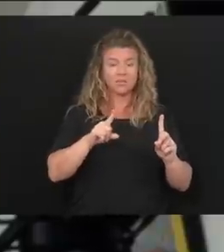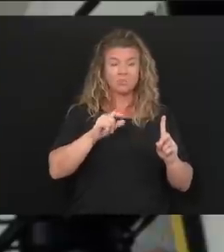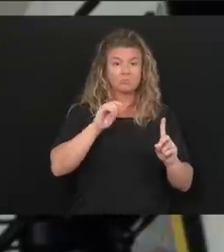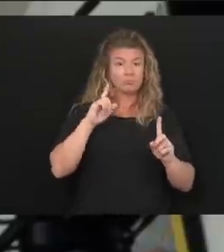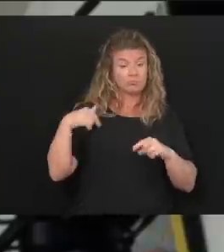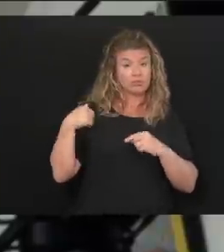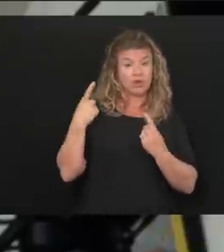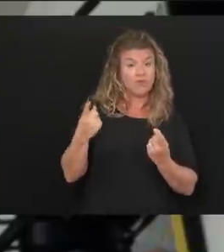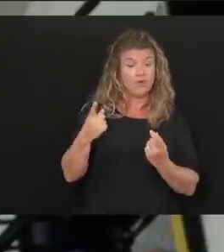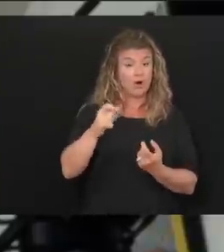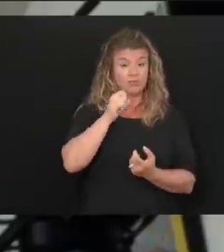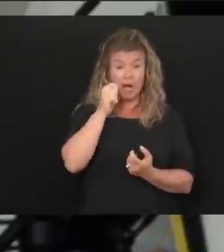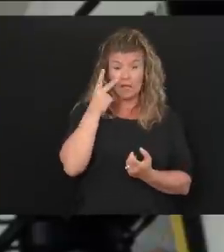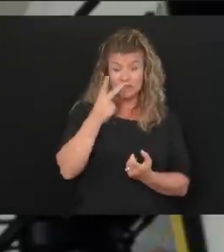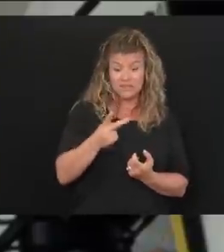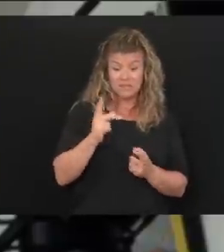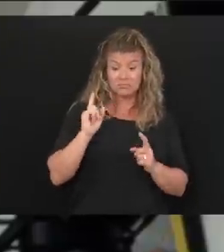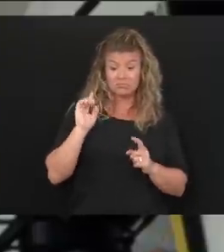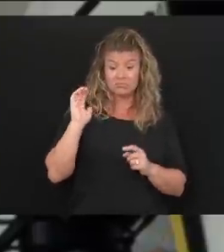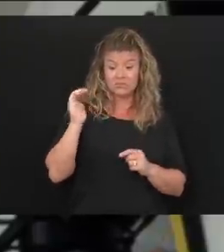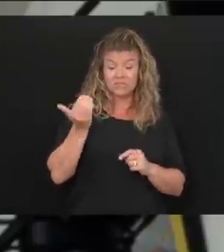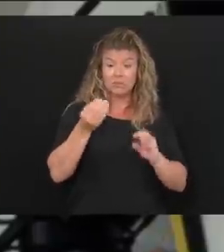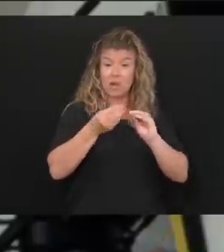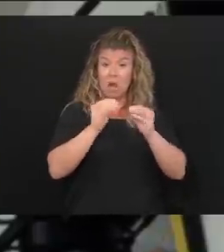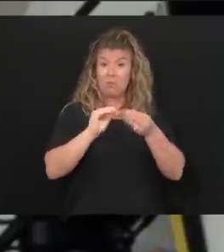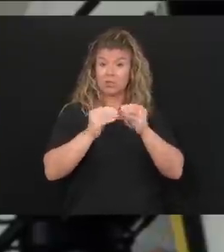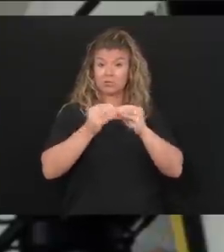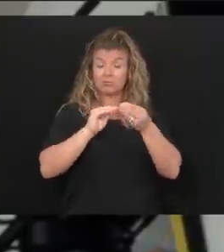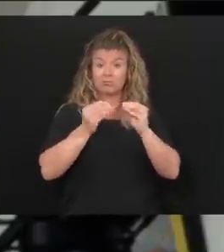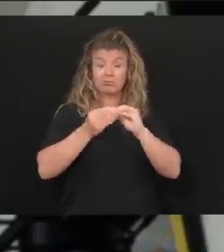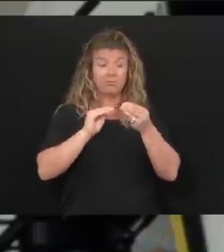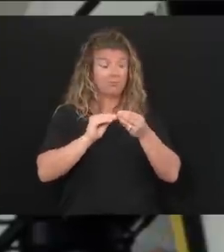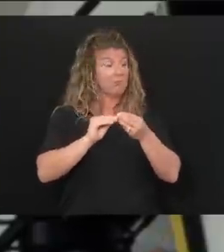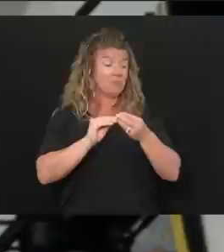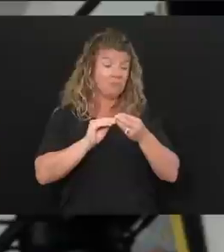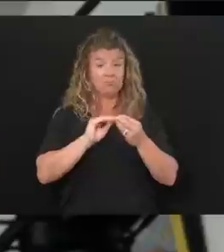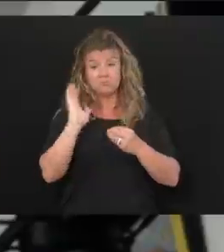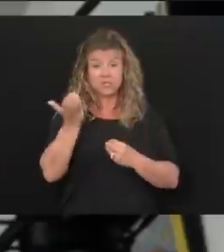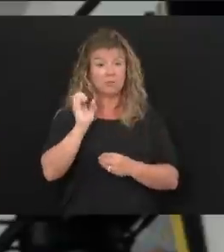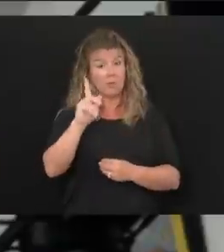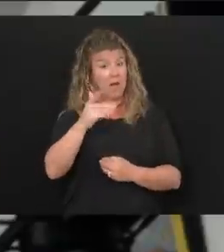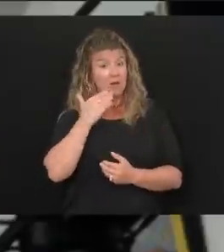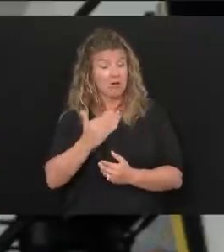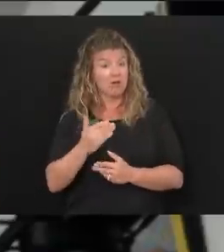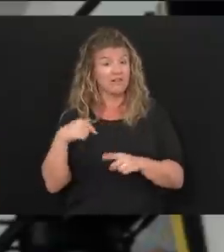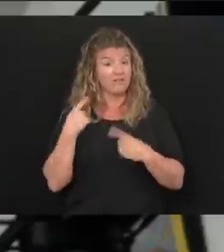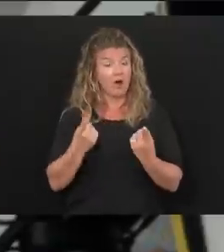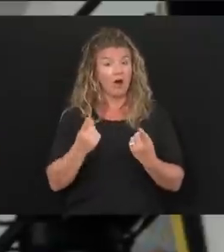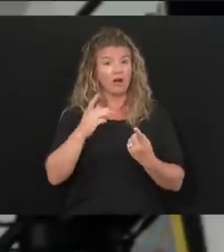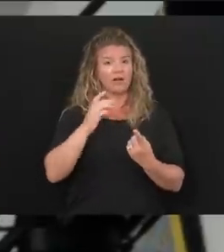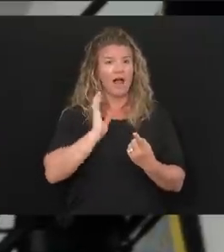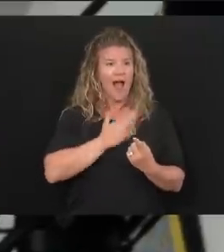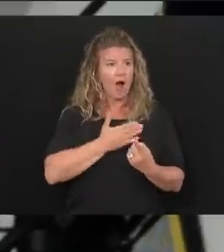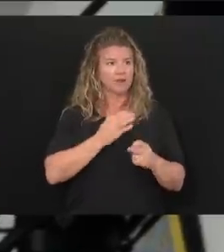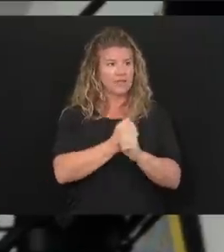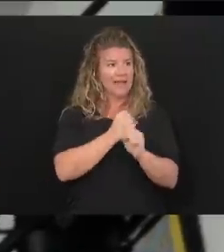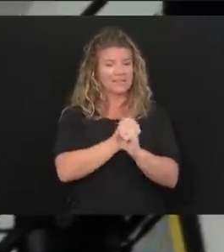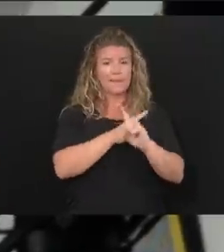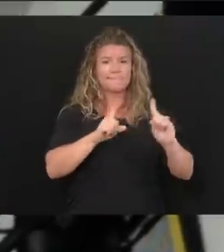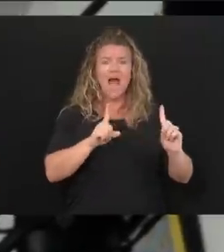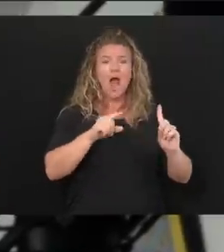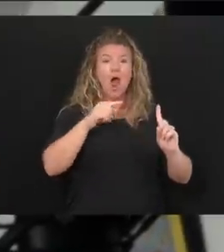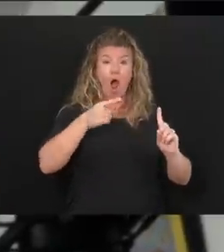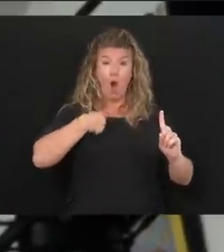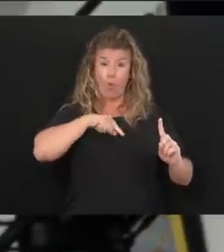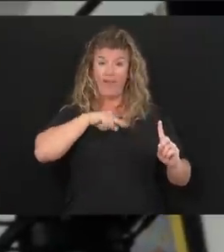the numbers coming in have been very, very good, as far as the stats go. But are we expecting any